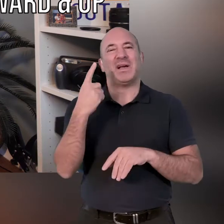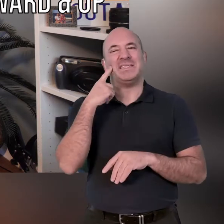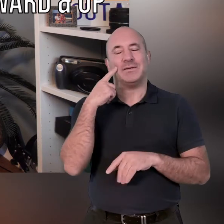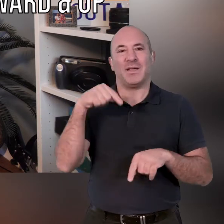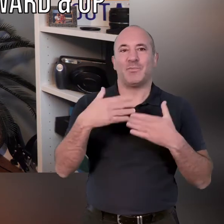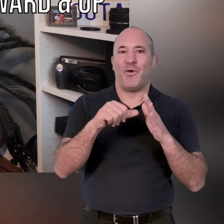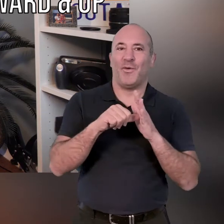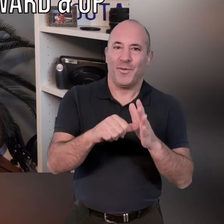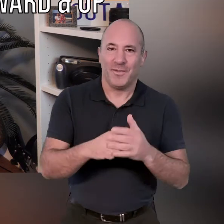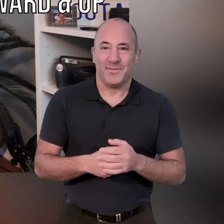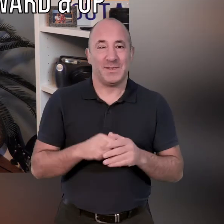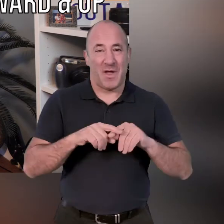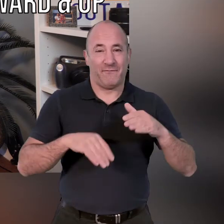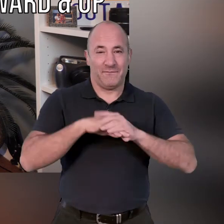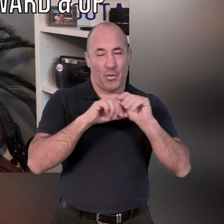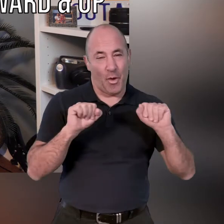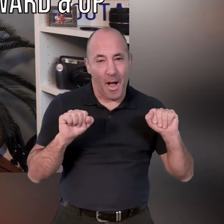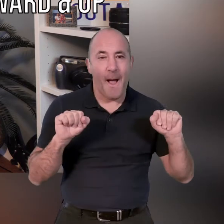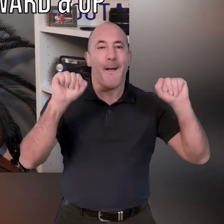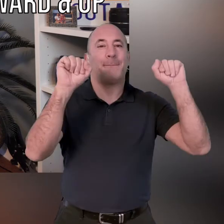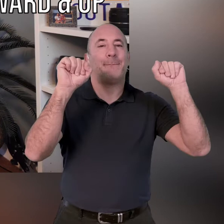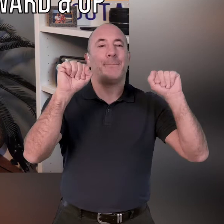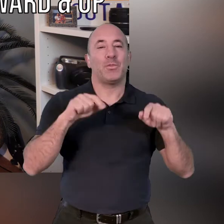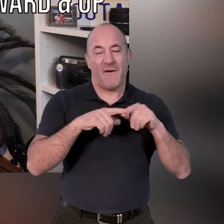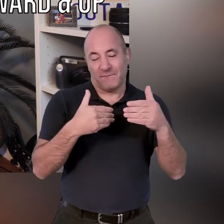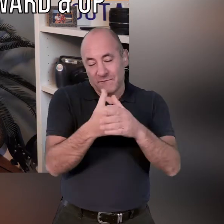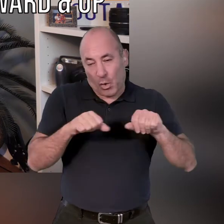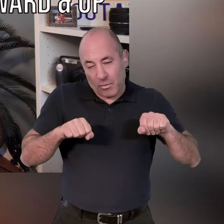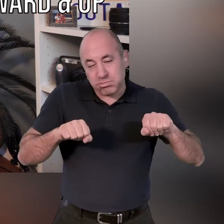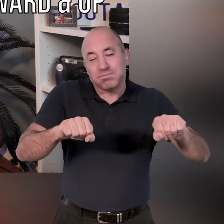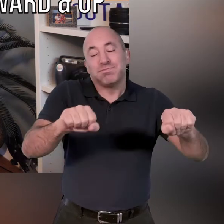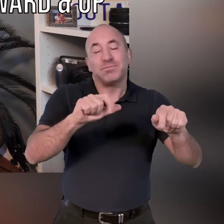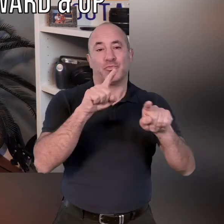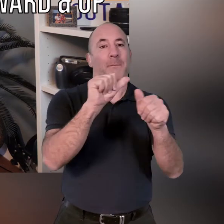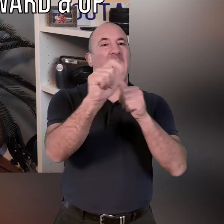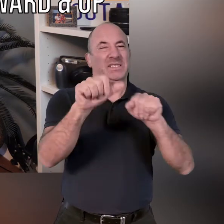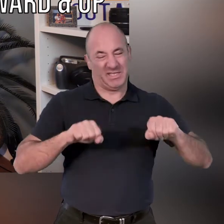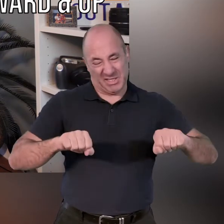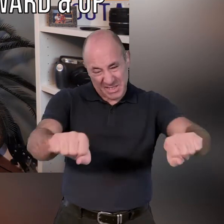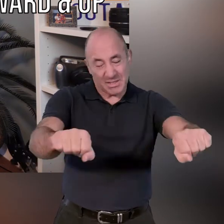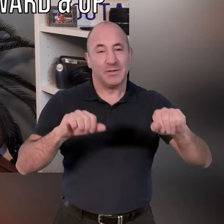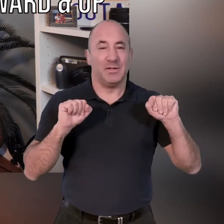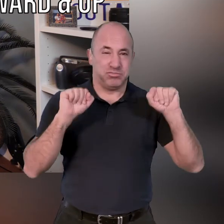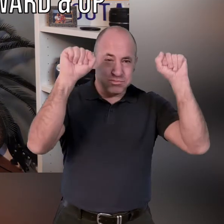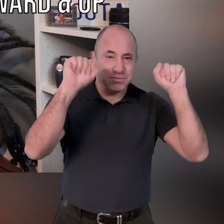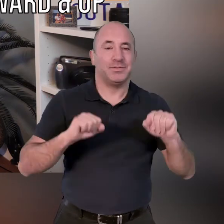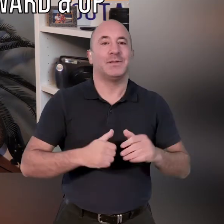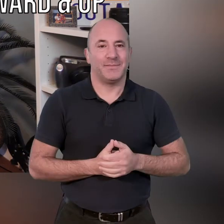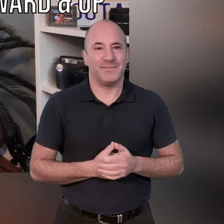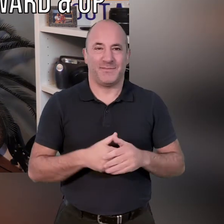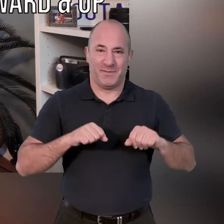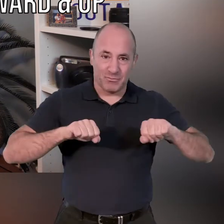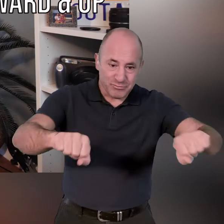one i would say so all the way up above your head as far as you can get and pushing it out as far forwards as you can get so up and forwards